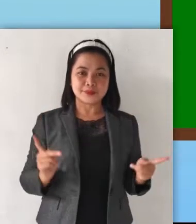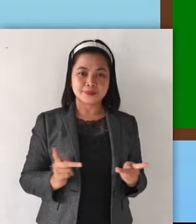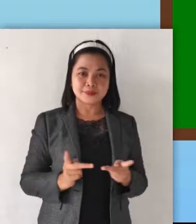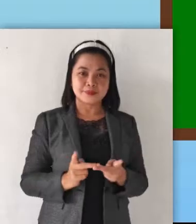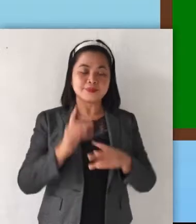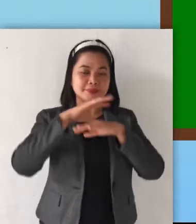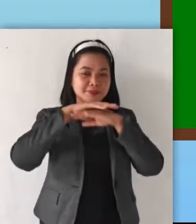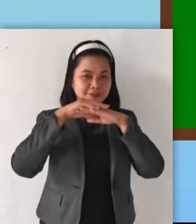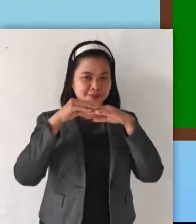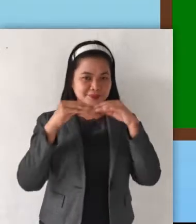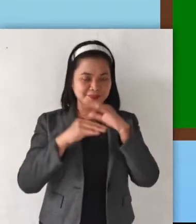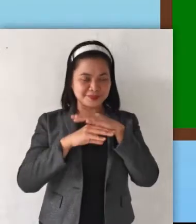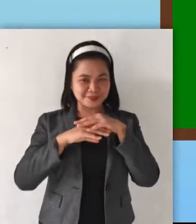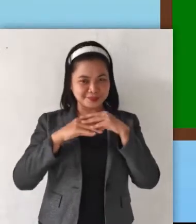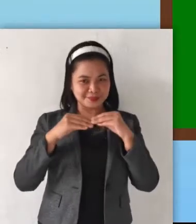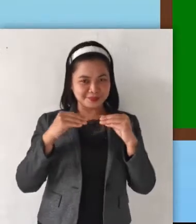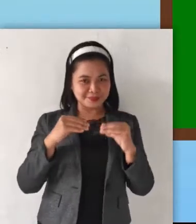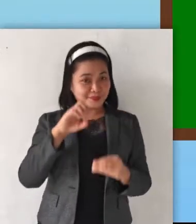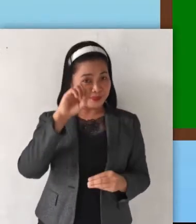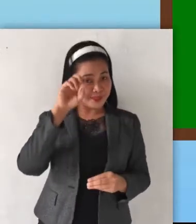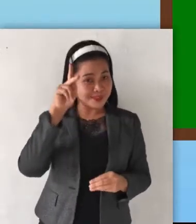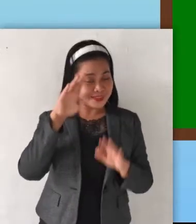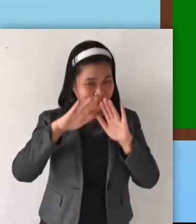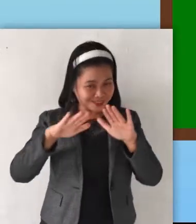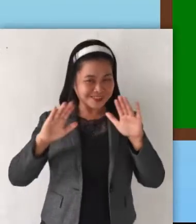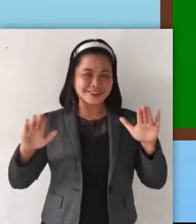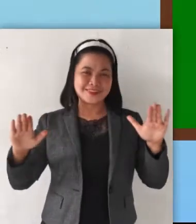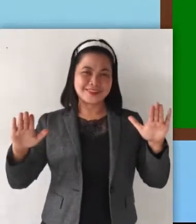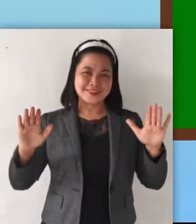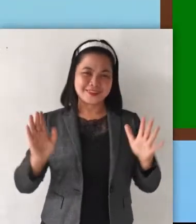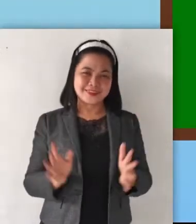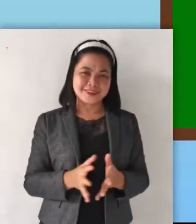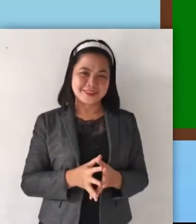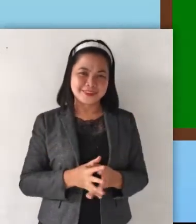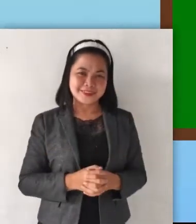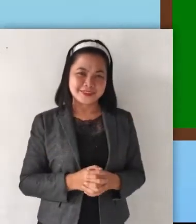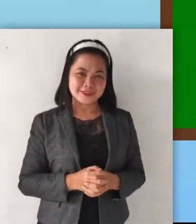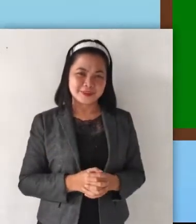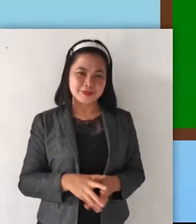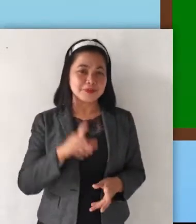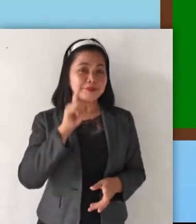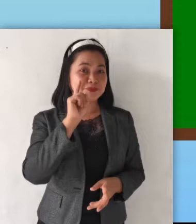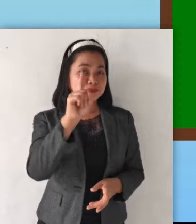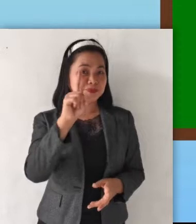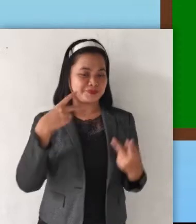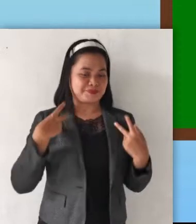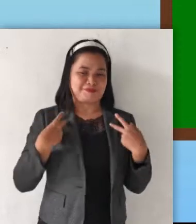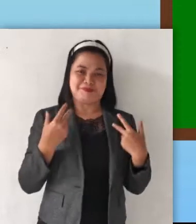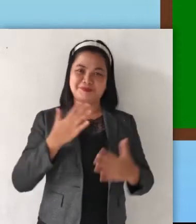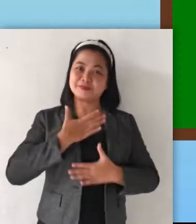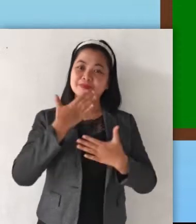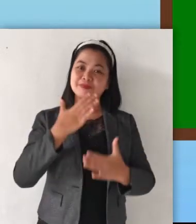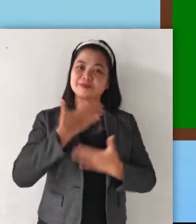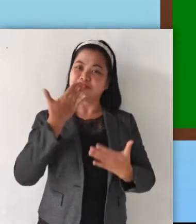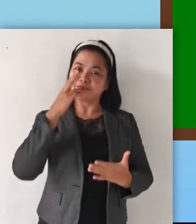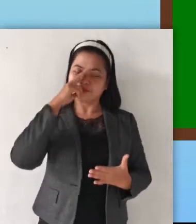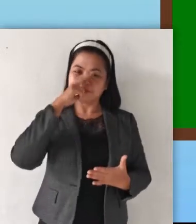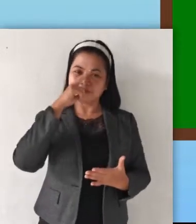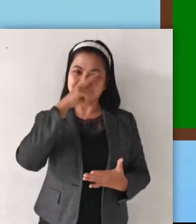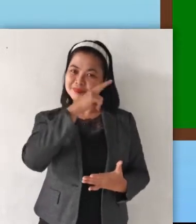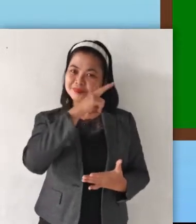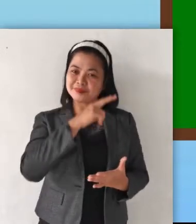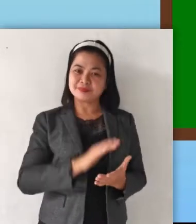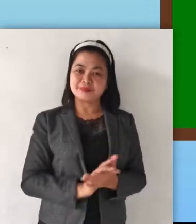you find comfortable. notebook, course, Okay, kids? You will have fun! And after our lesson